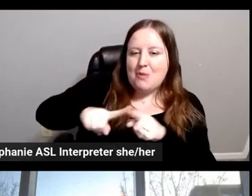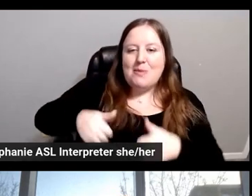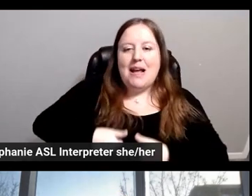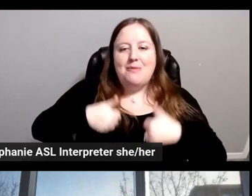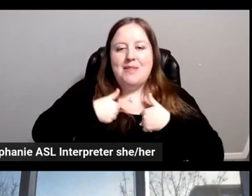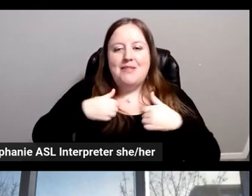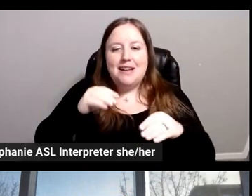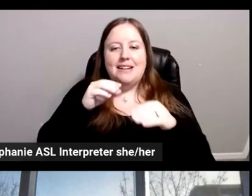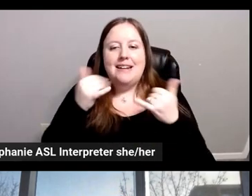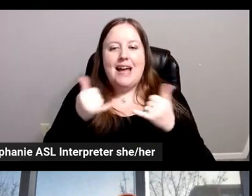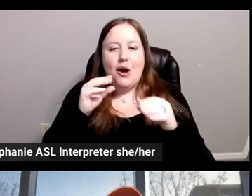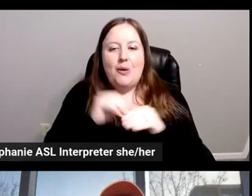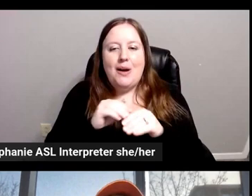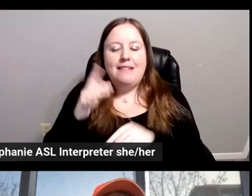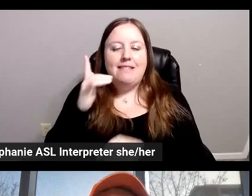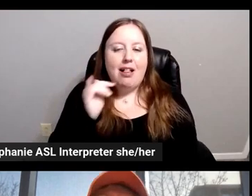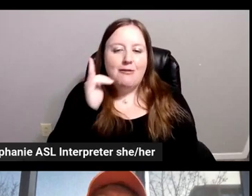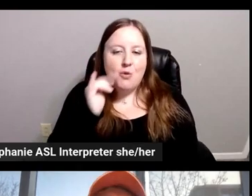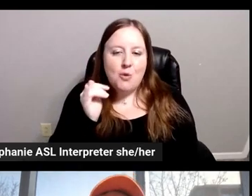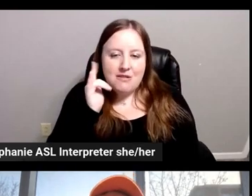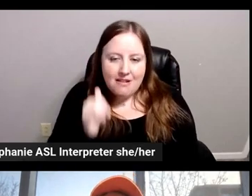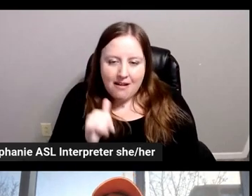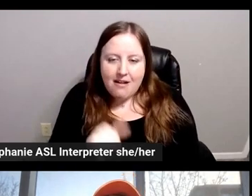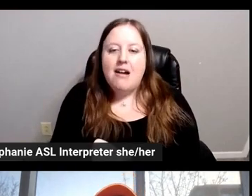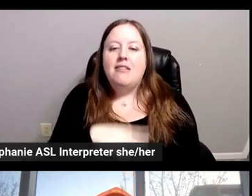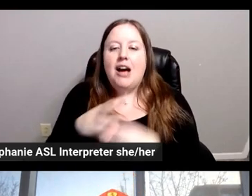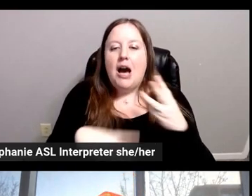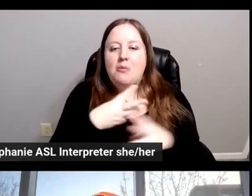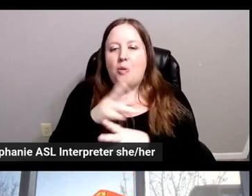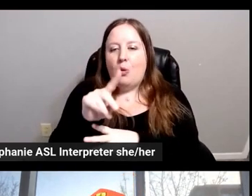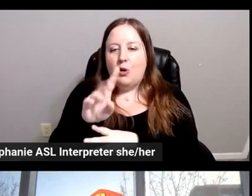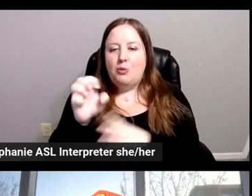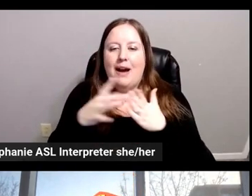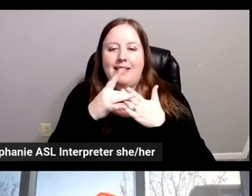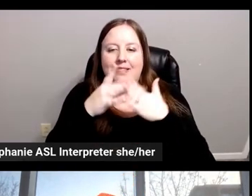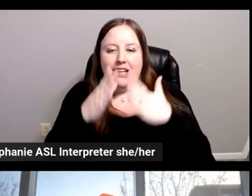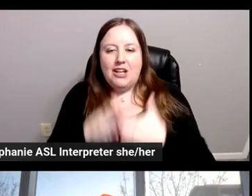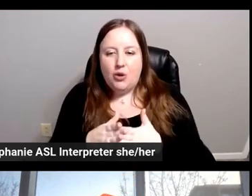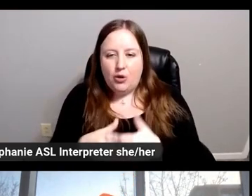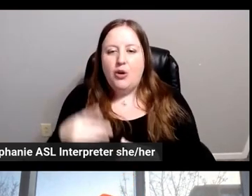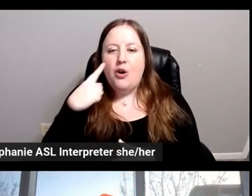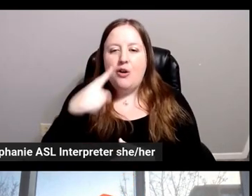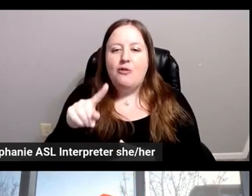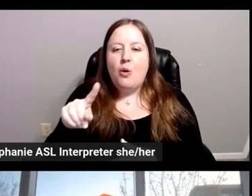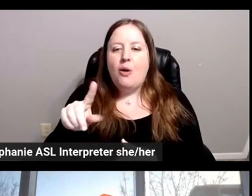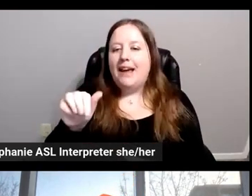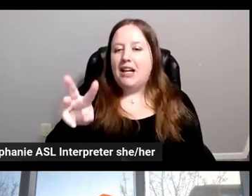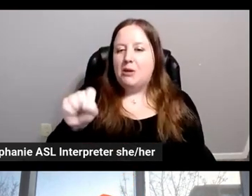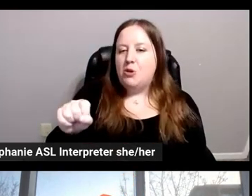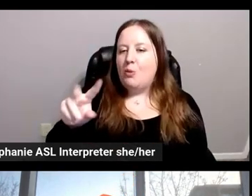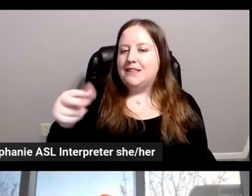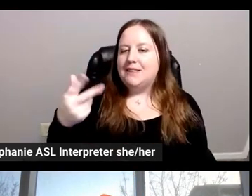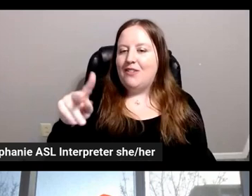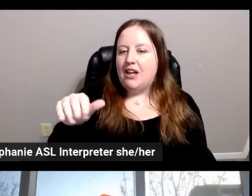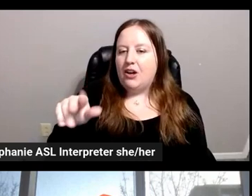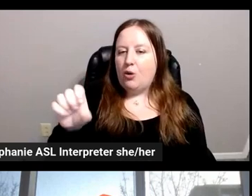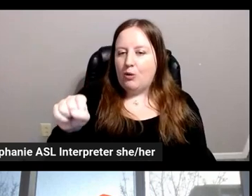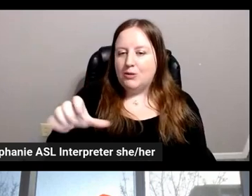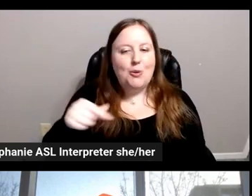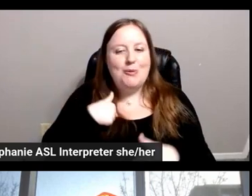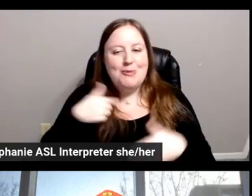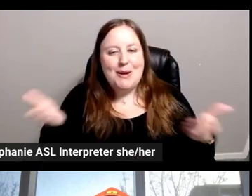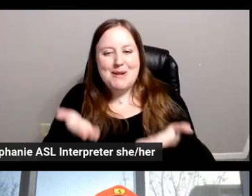Mountain View, California. I'm the worldwide tech lead for software-defined vehicles in AWS. So nice to meet you.